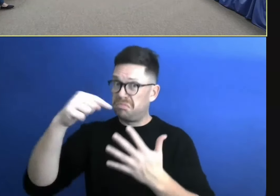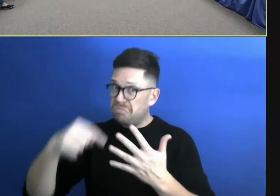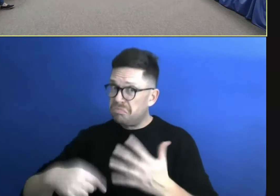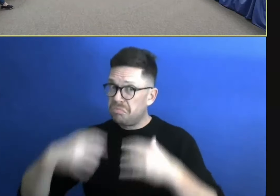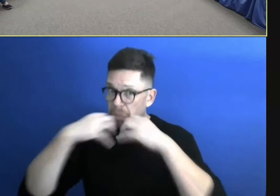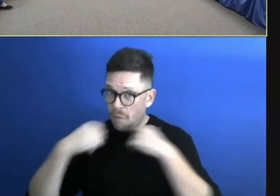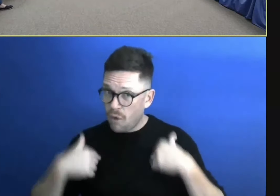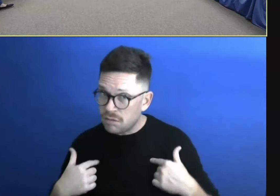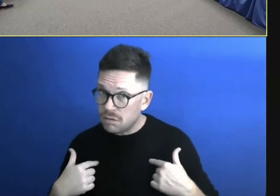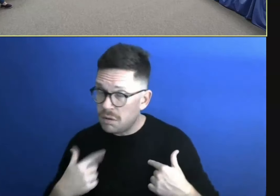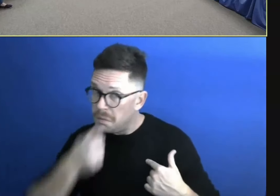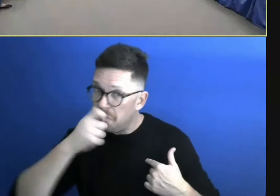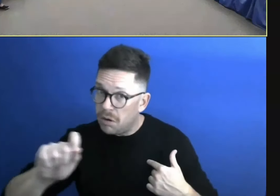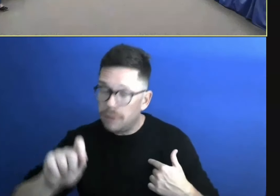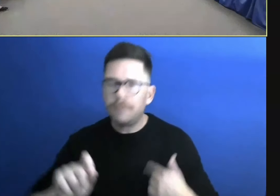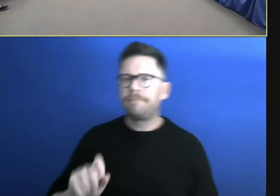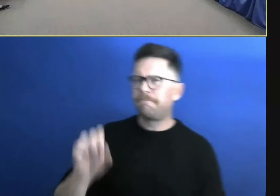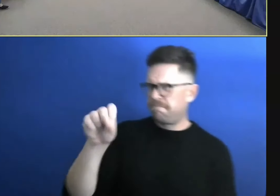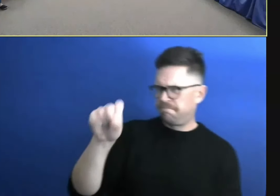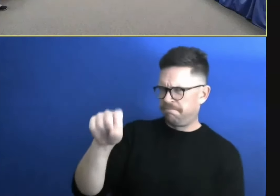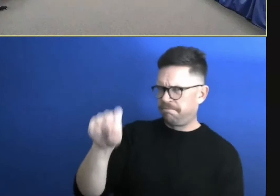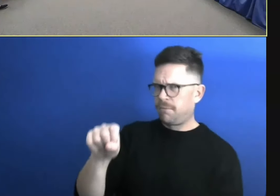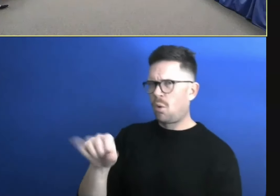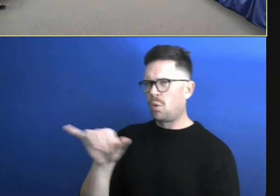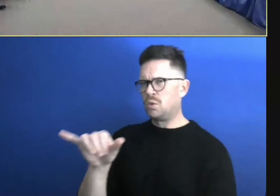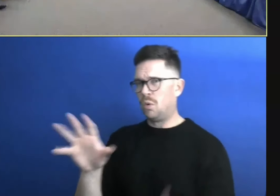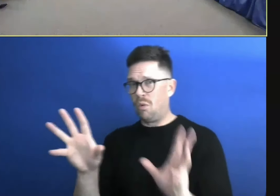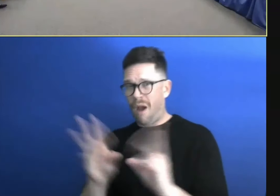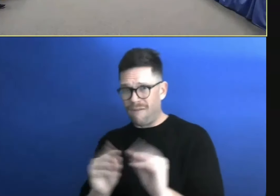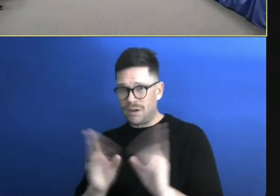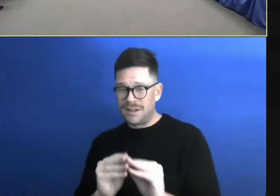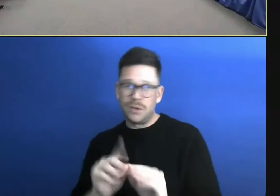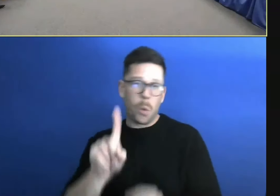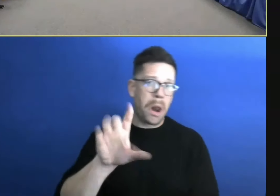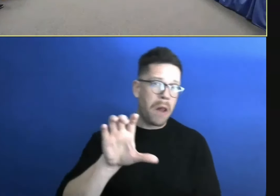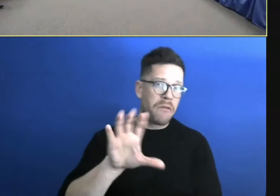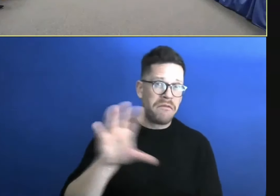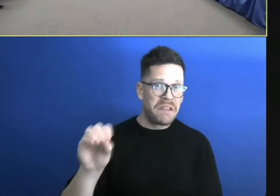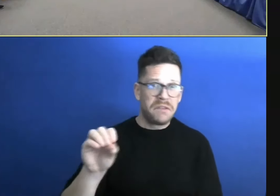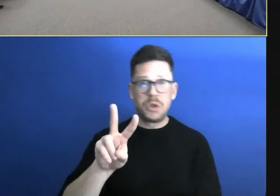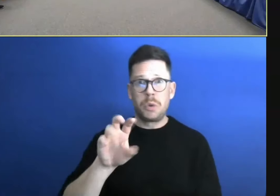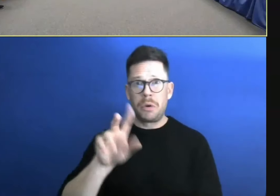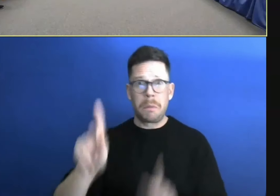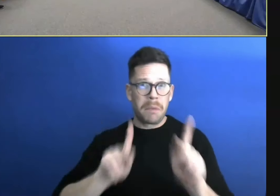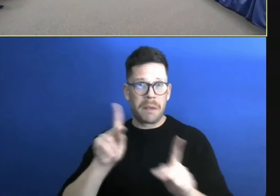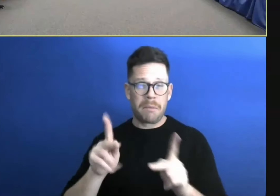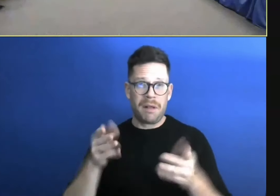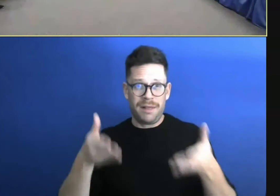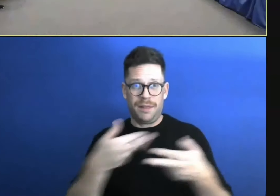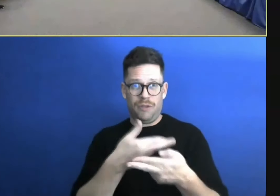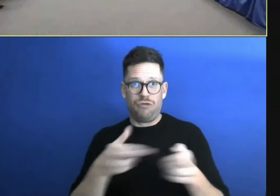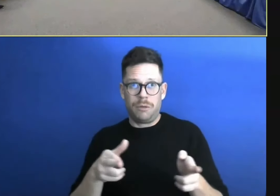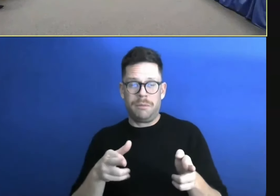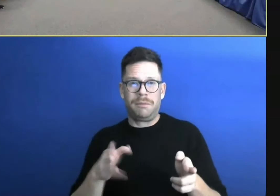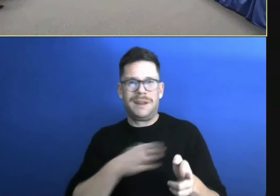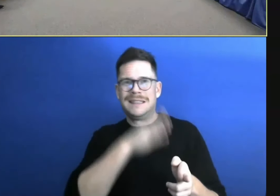conferences, there's 150, 200 people in the room. There's never been a close vote. I don't think there's ever been